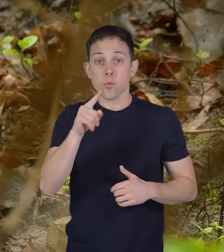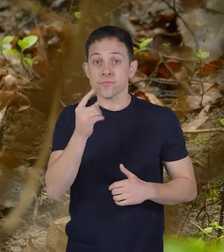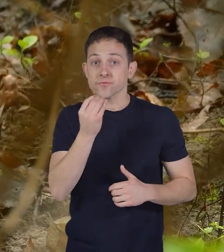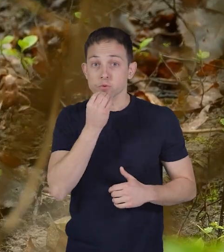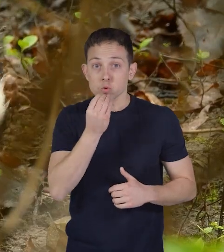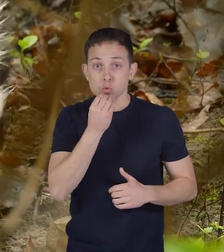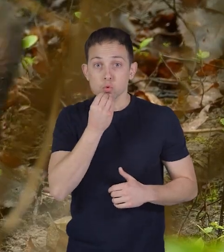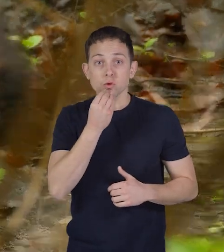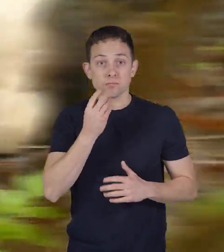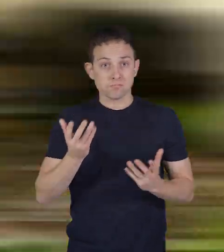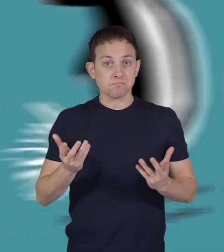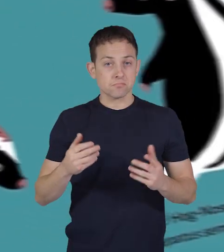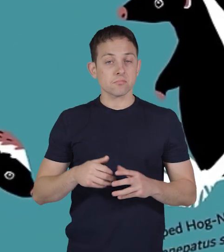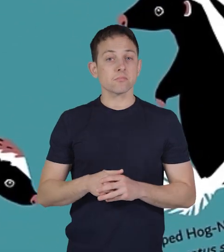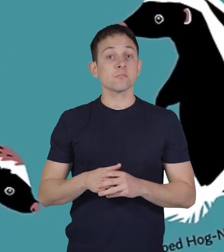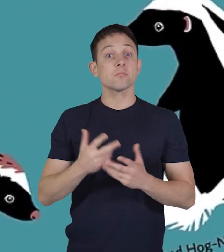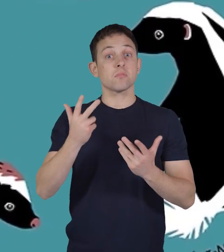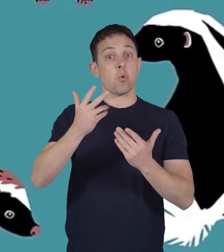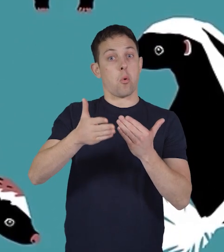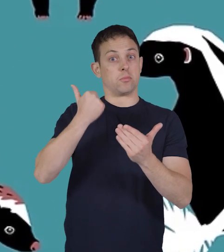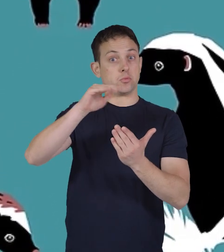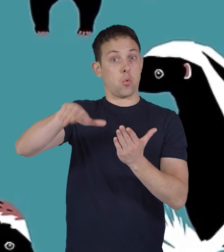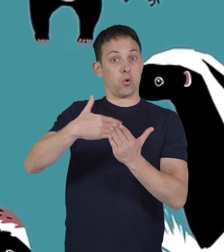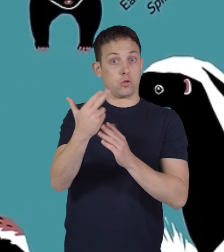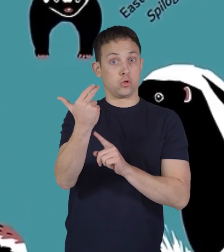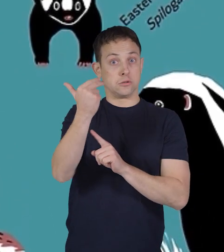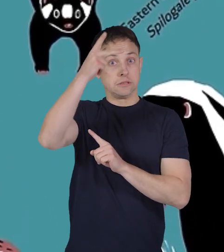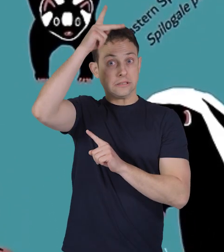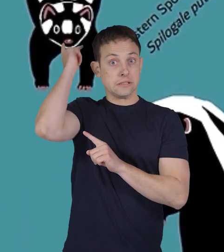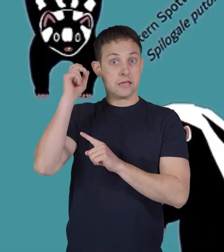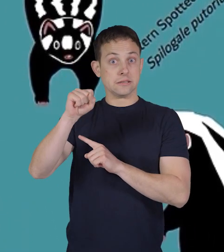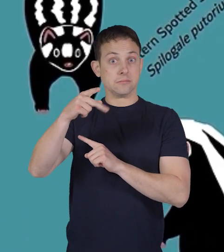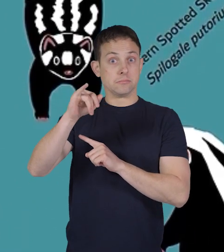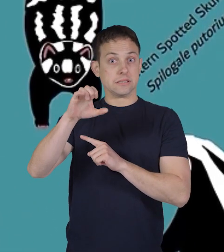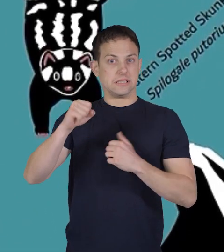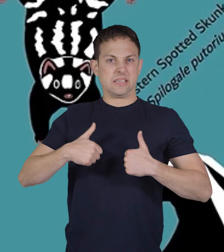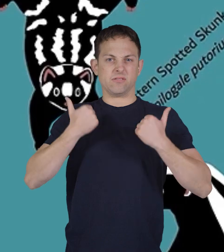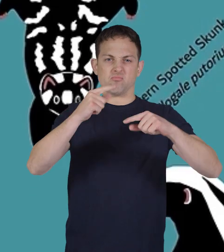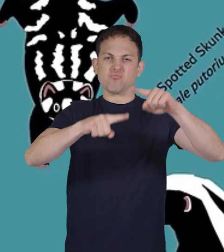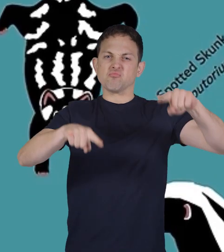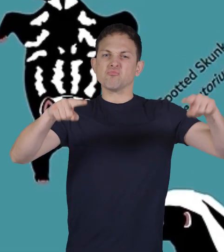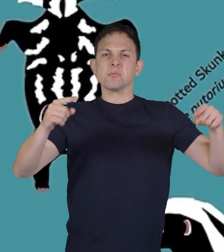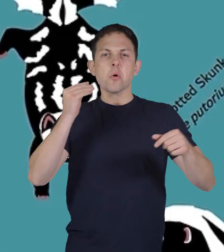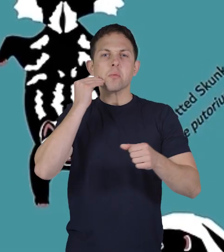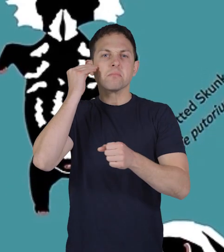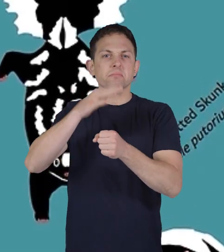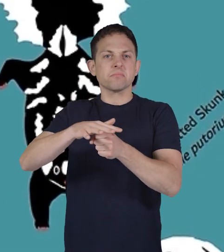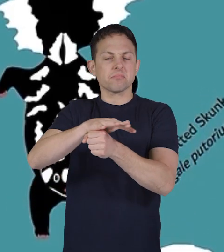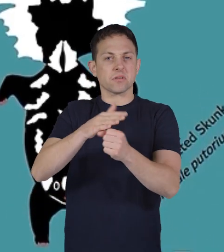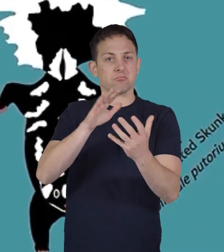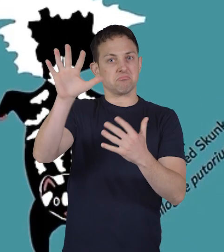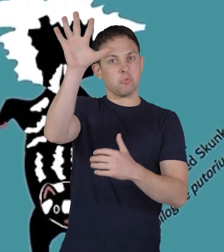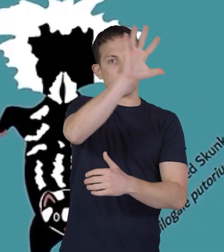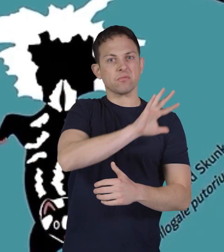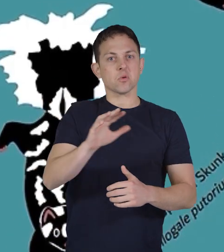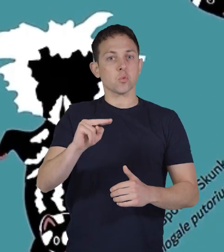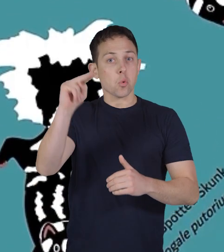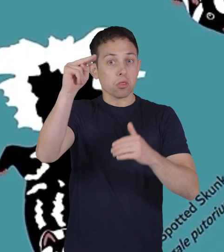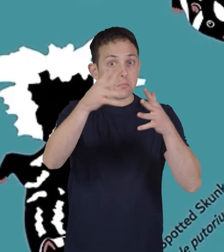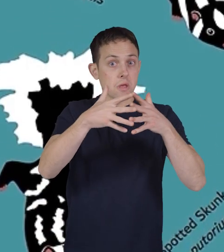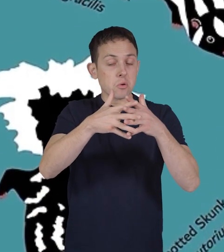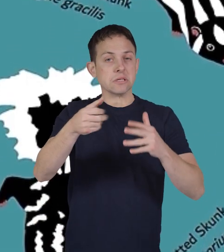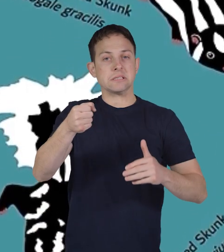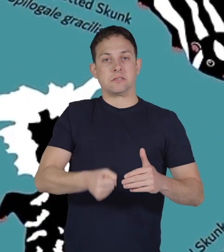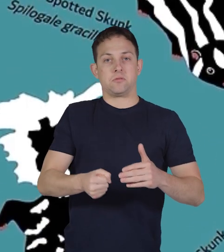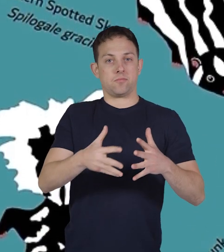searching for food almost all 13 skunk species live in various habitats throughout north america